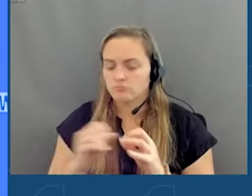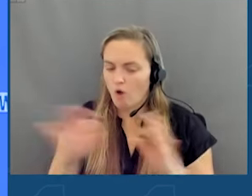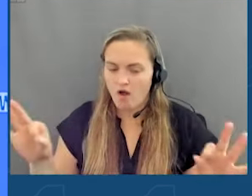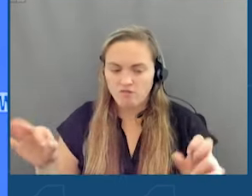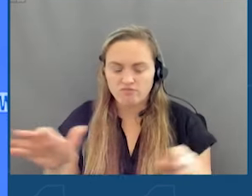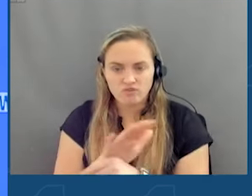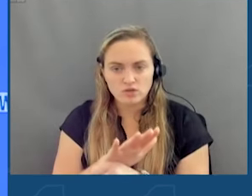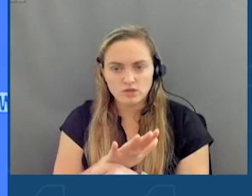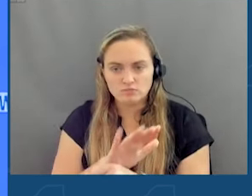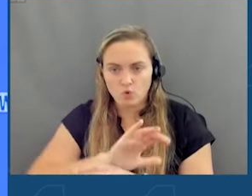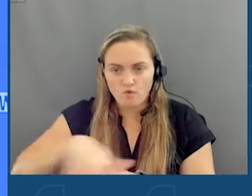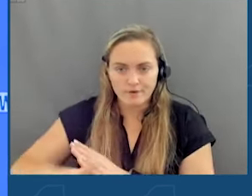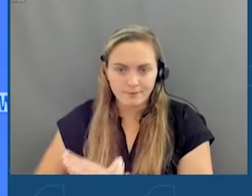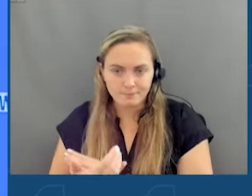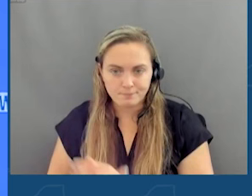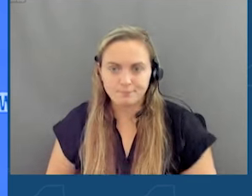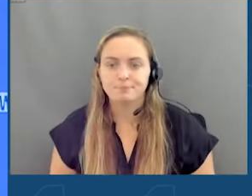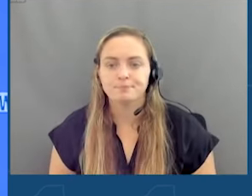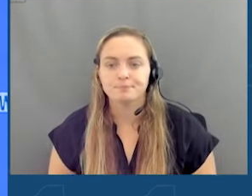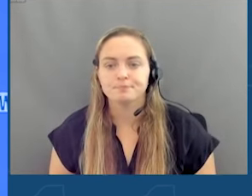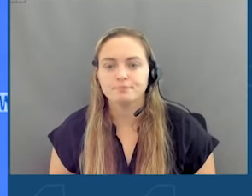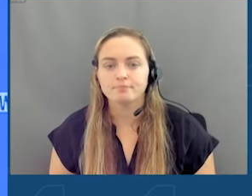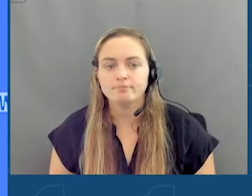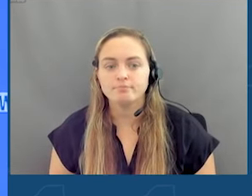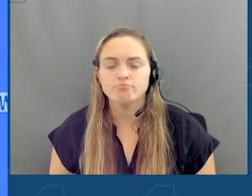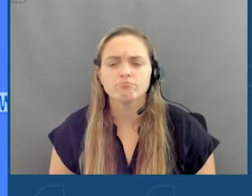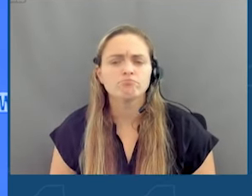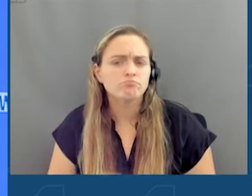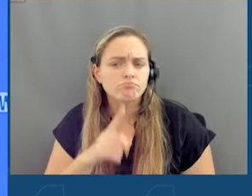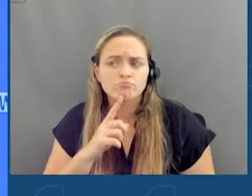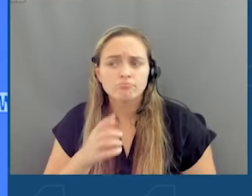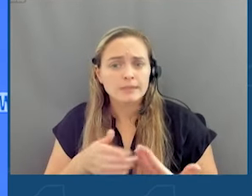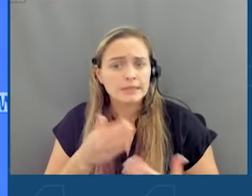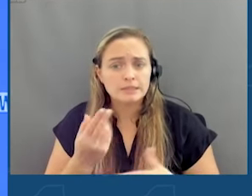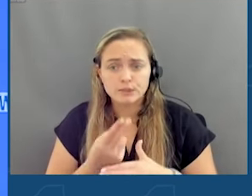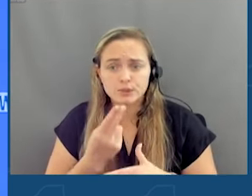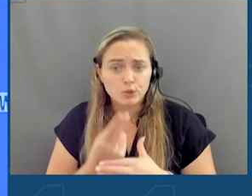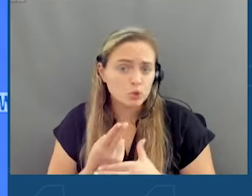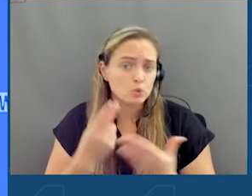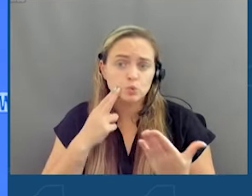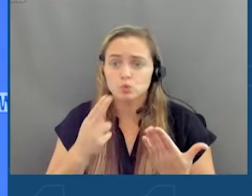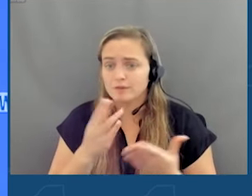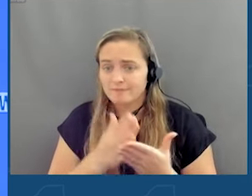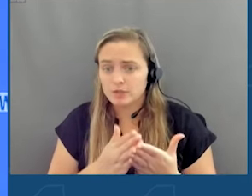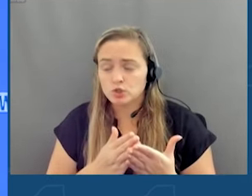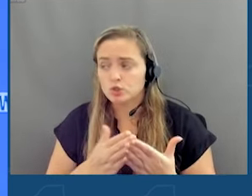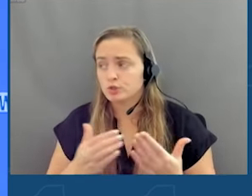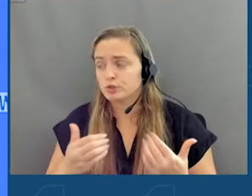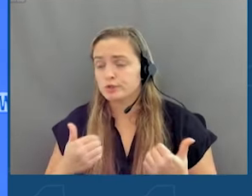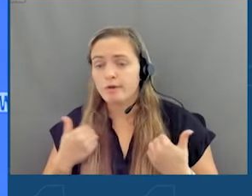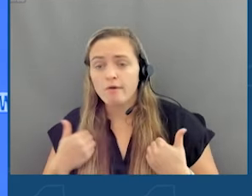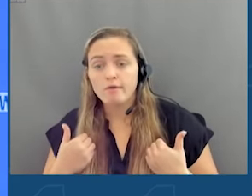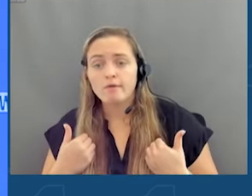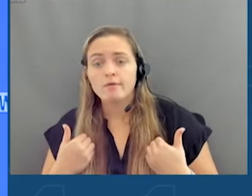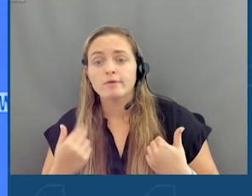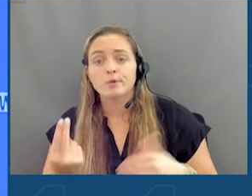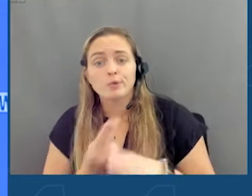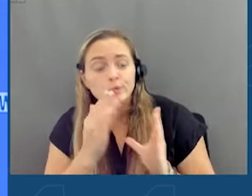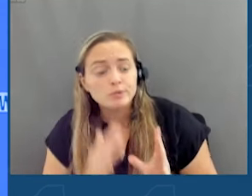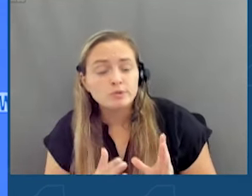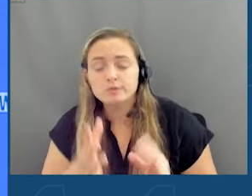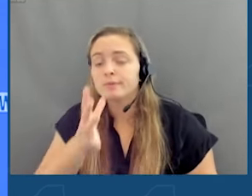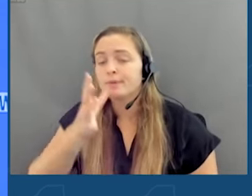overnight. These very feasible features will empower young users and parents to make informed decisions